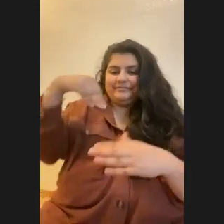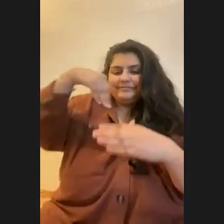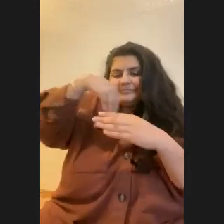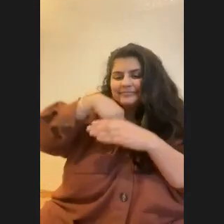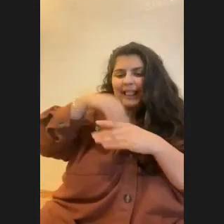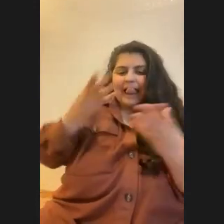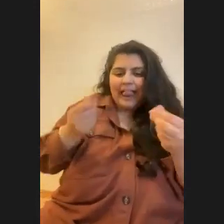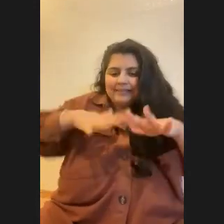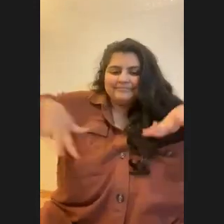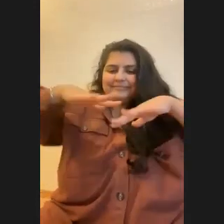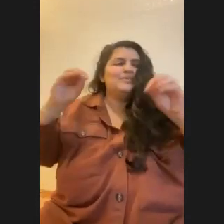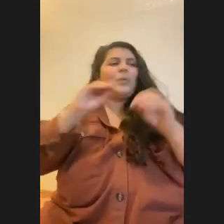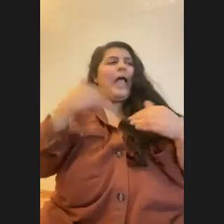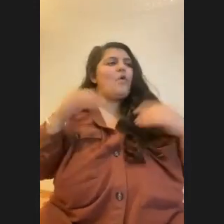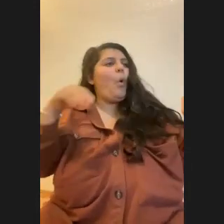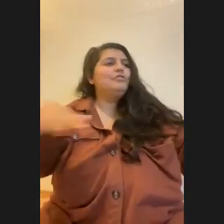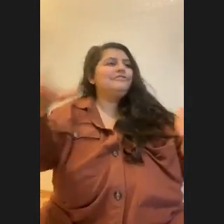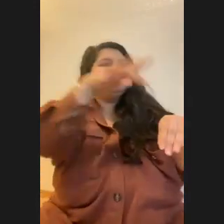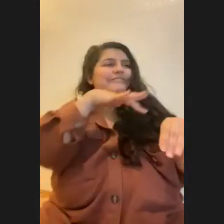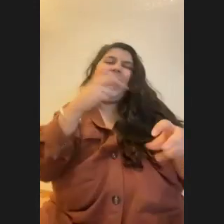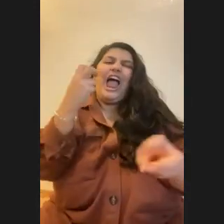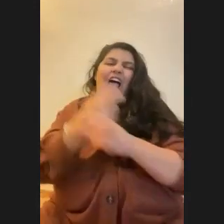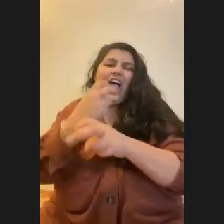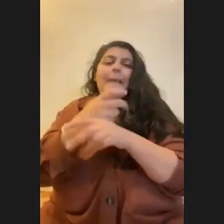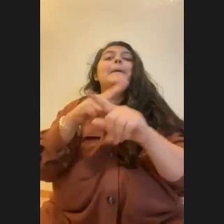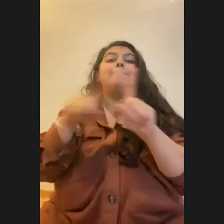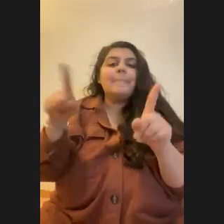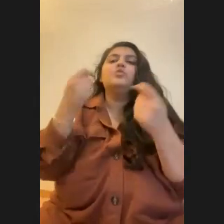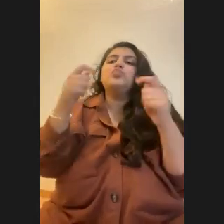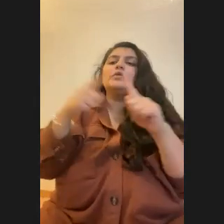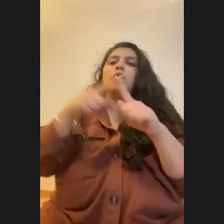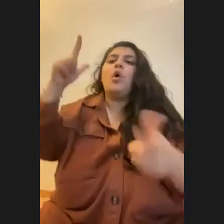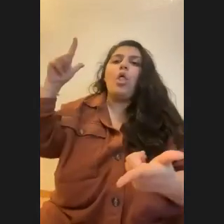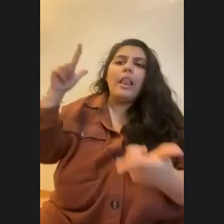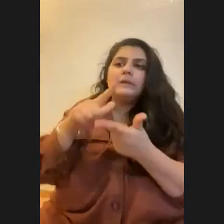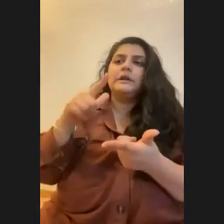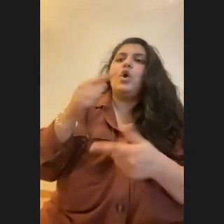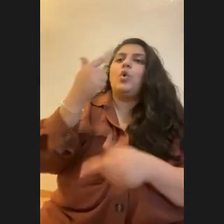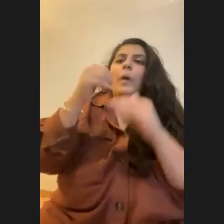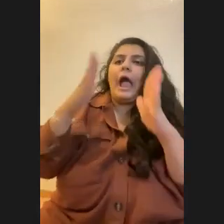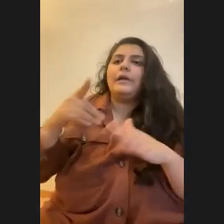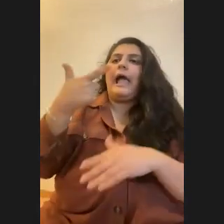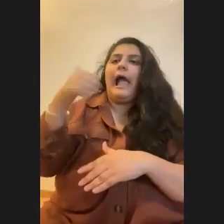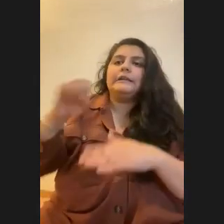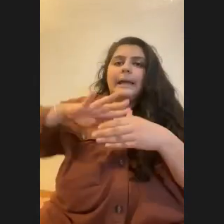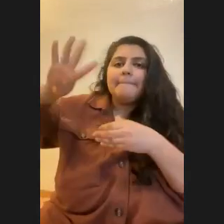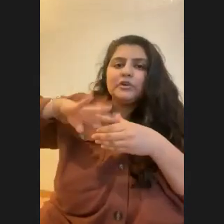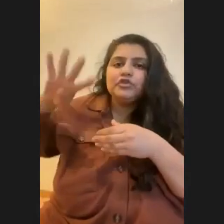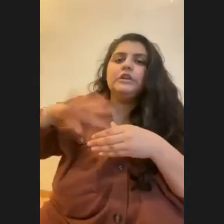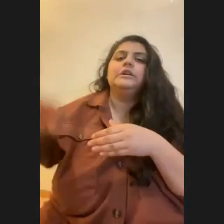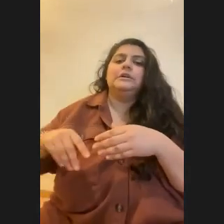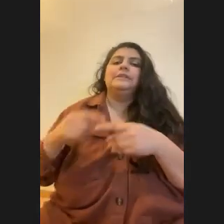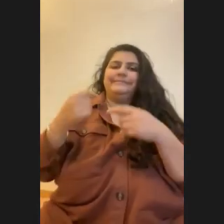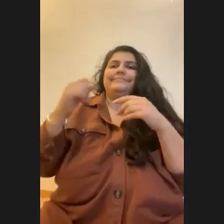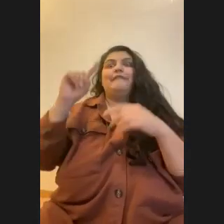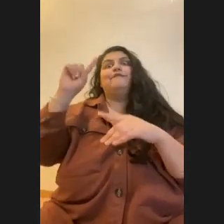really seeing the reefs, but definitely lowering greenhouse gas emissions is the first priority in terms of helping corals. Yeah.